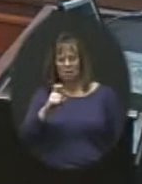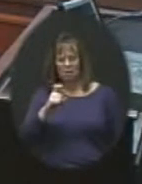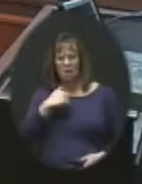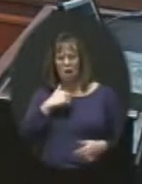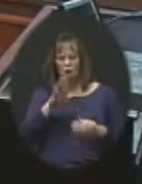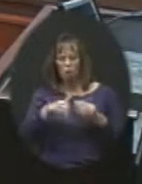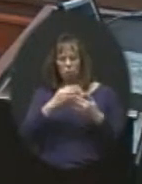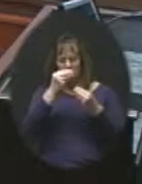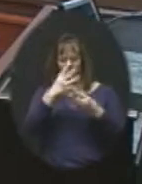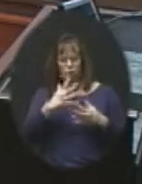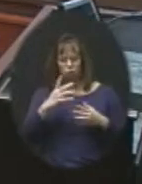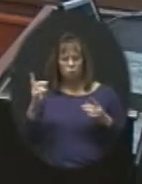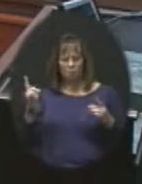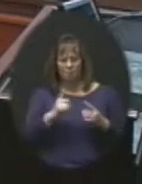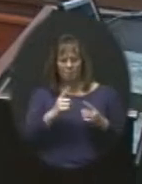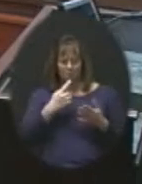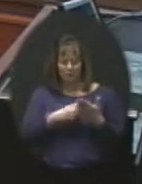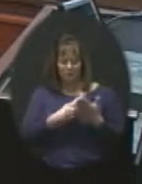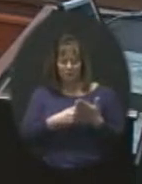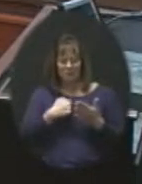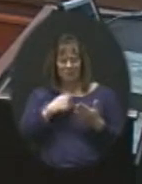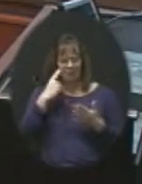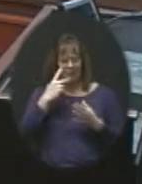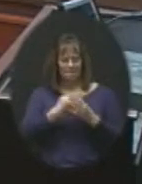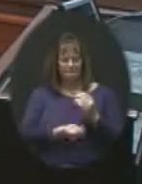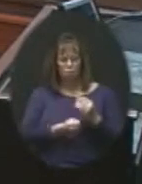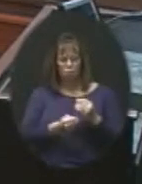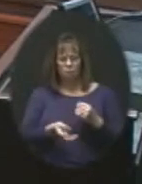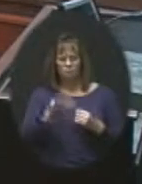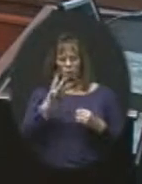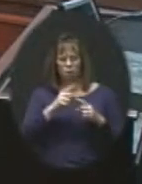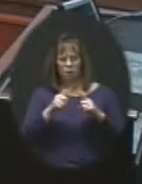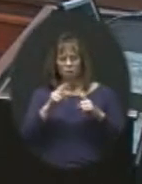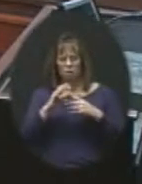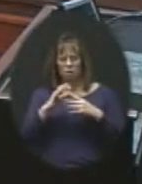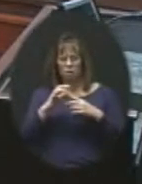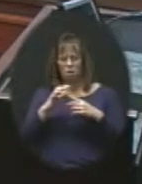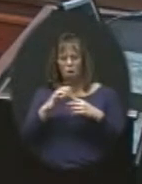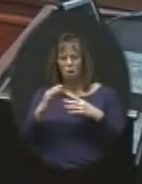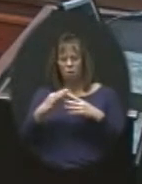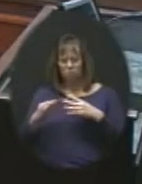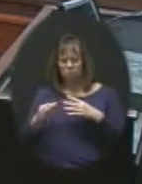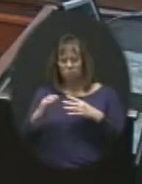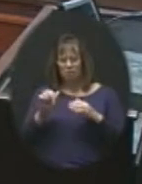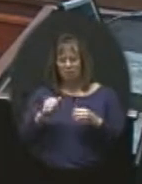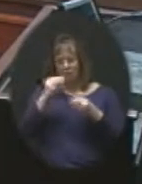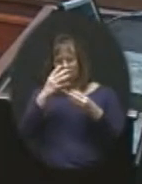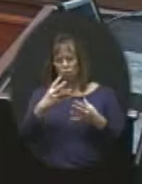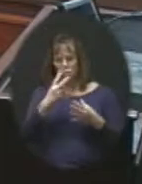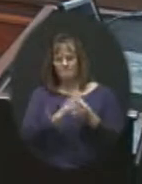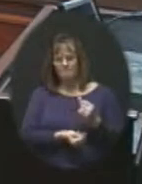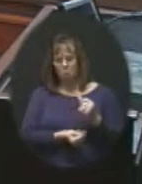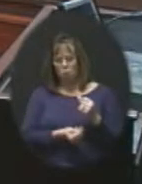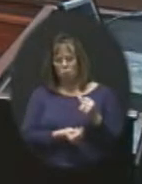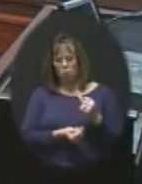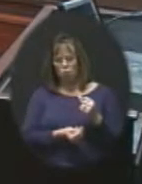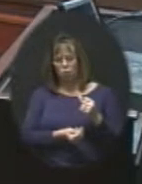up and we discussed, I think, in both of those four different options. And I can tell you in both of those,